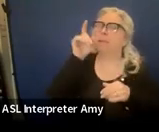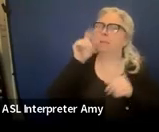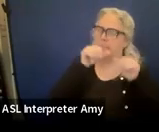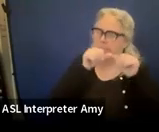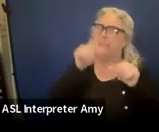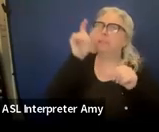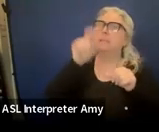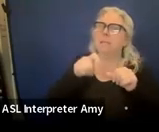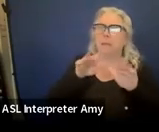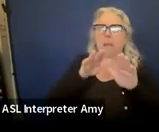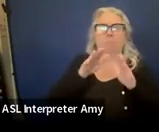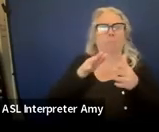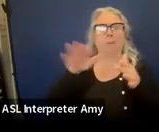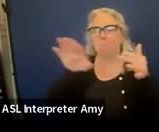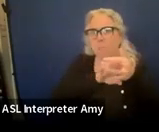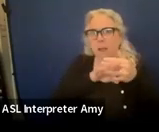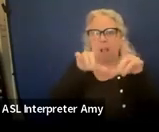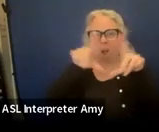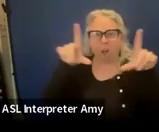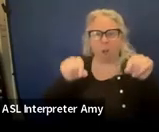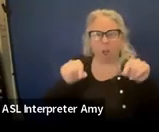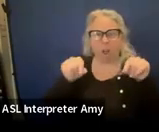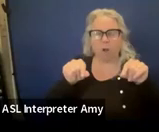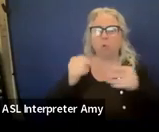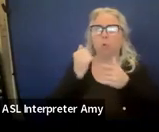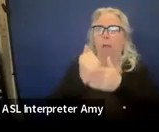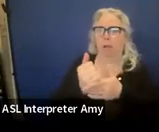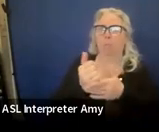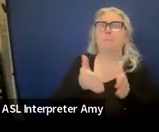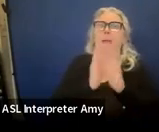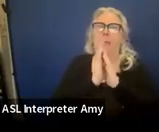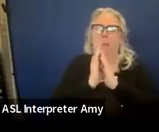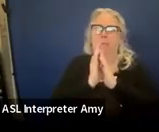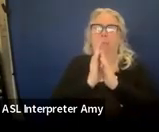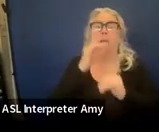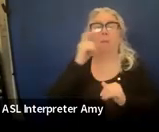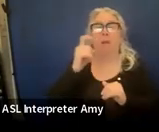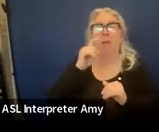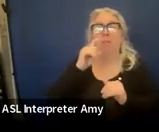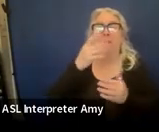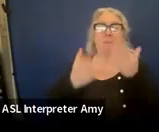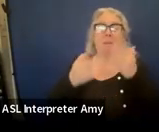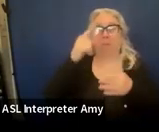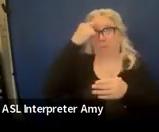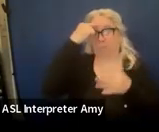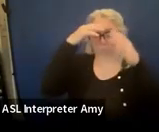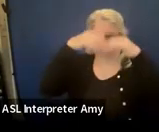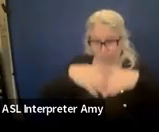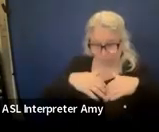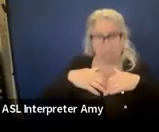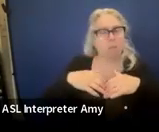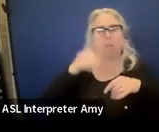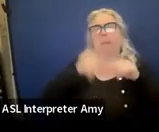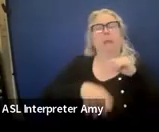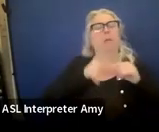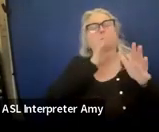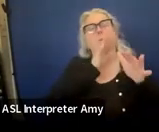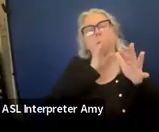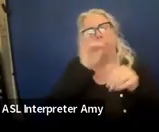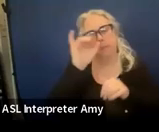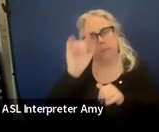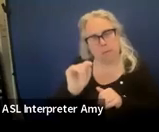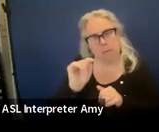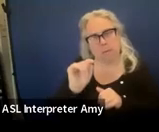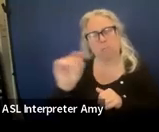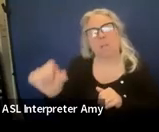something to help them ask for it. Because when they're in that state, they might not be able to verbalize it. So just something else to